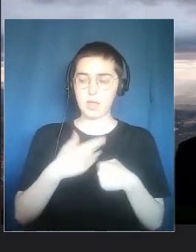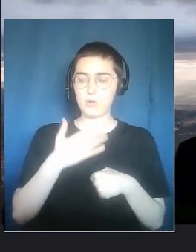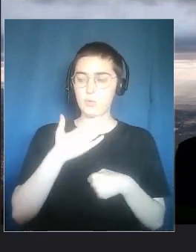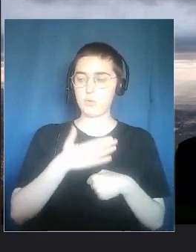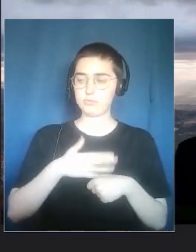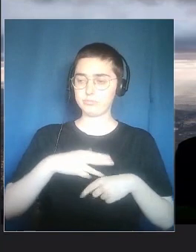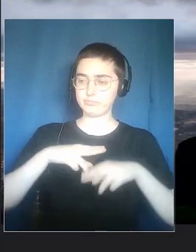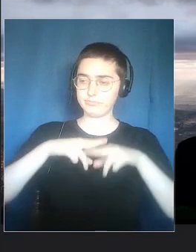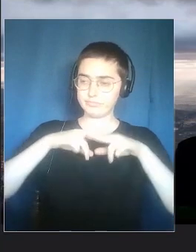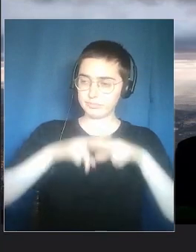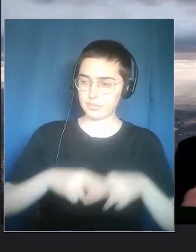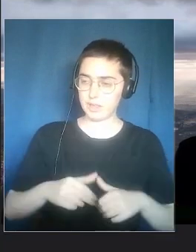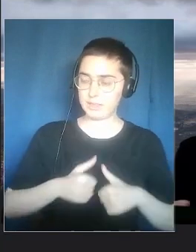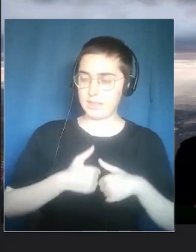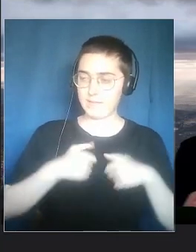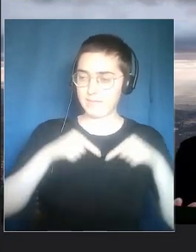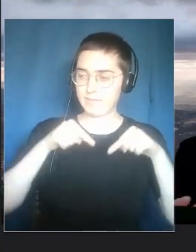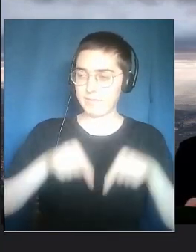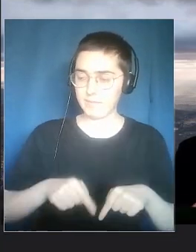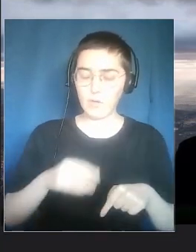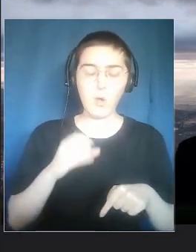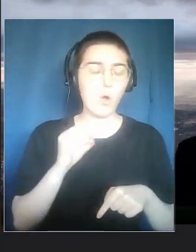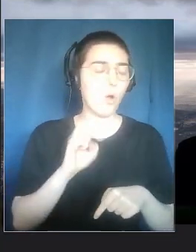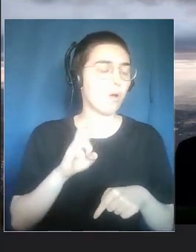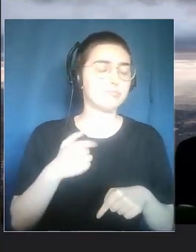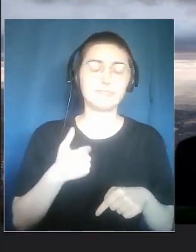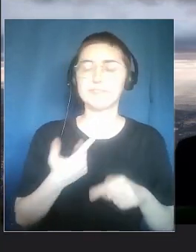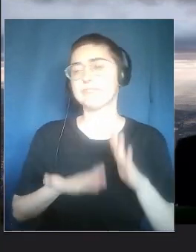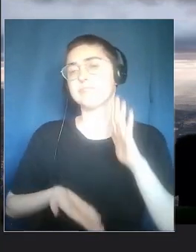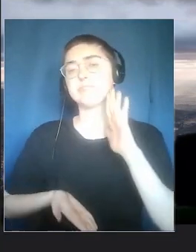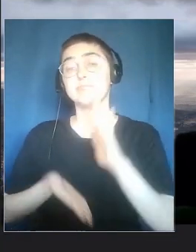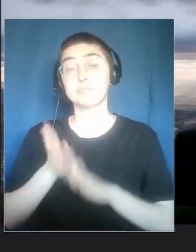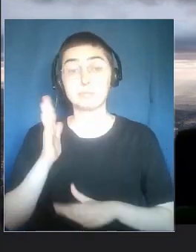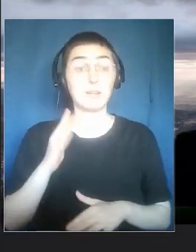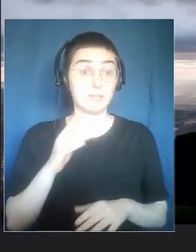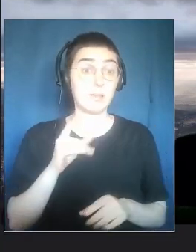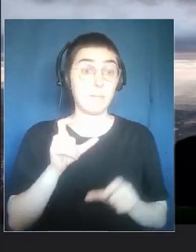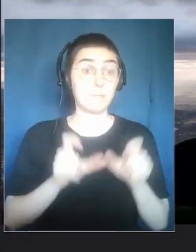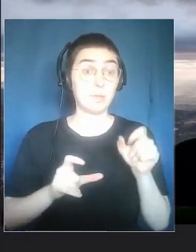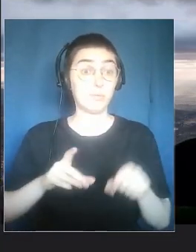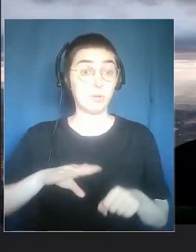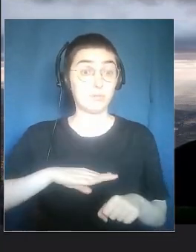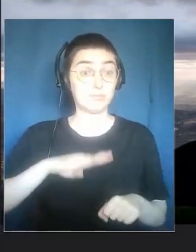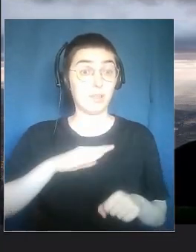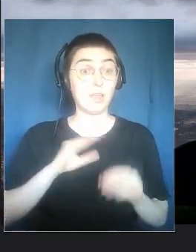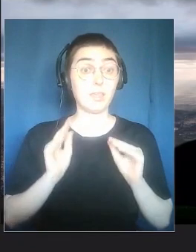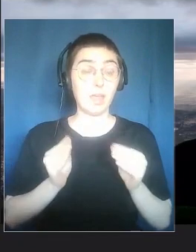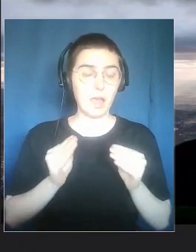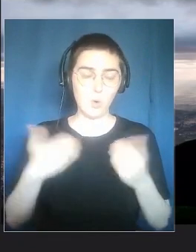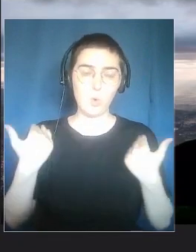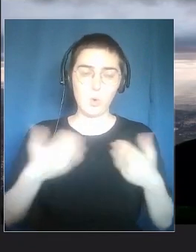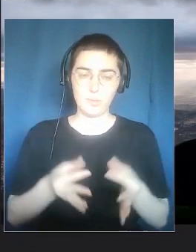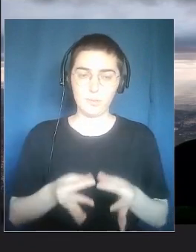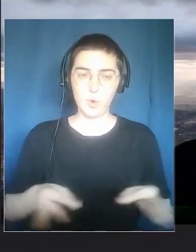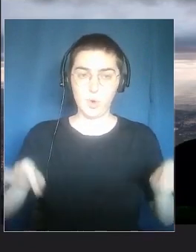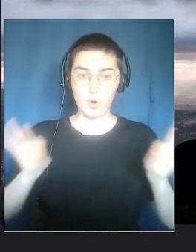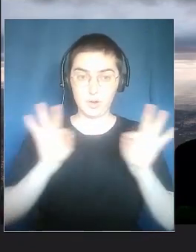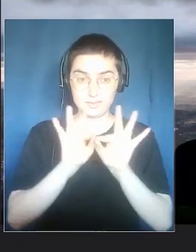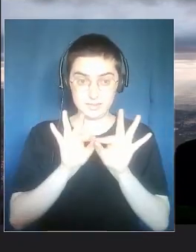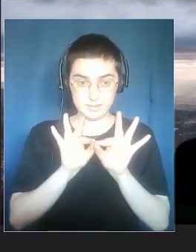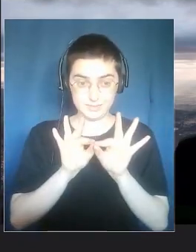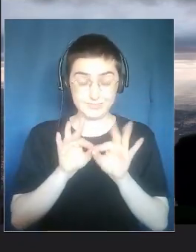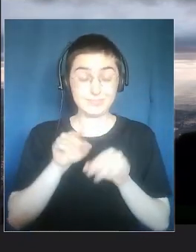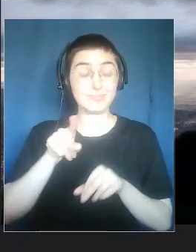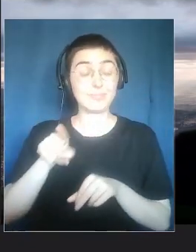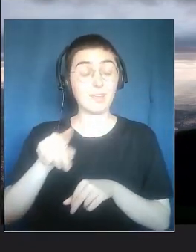the valleys. The issue of staying on the mountains or going to live elsewhere is very